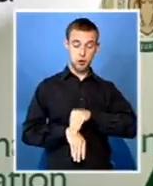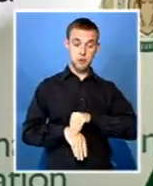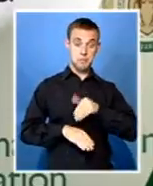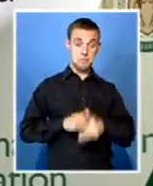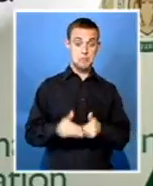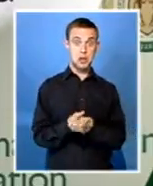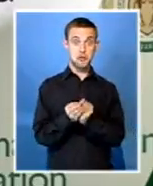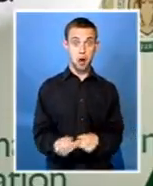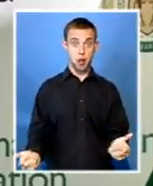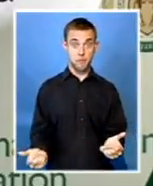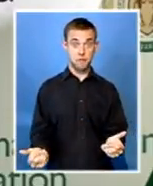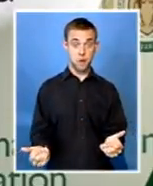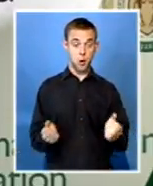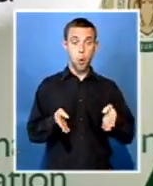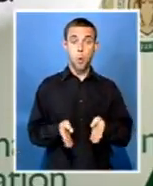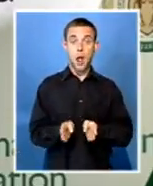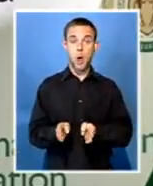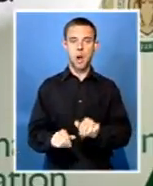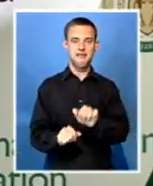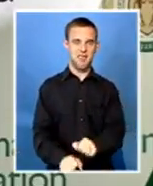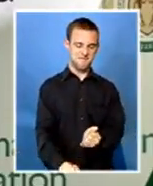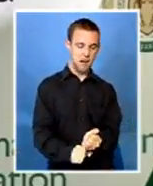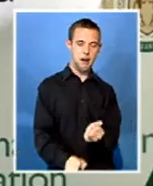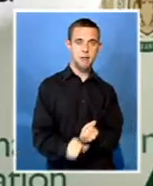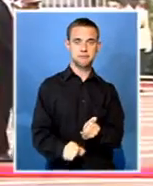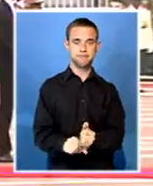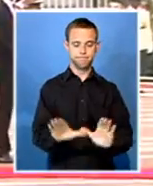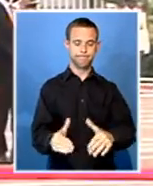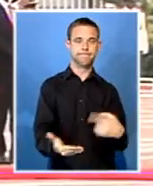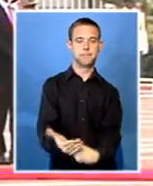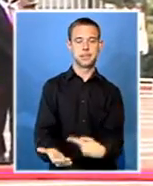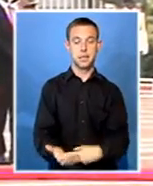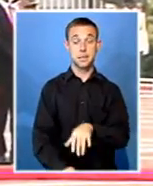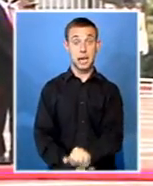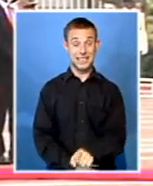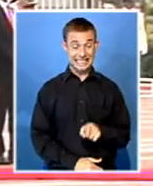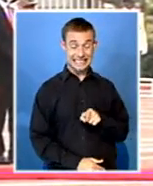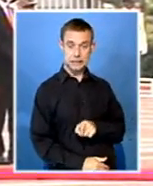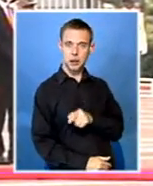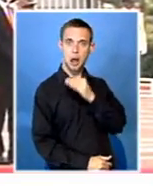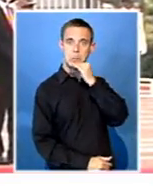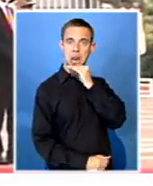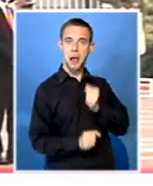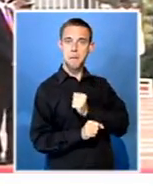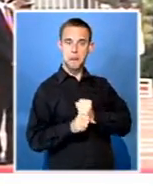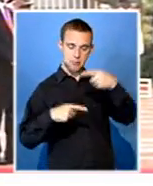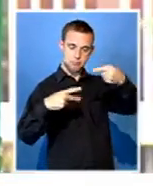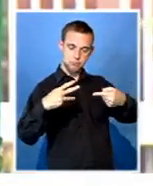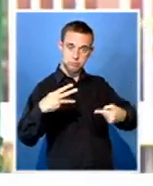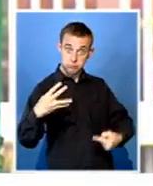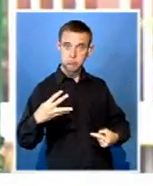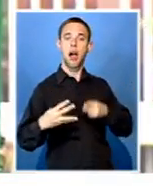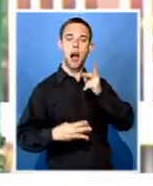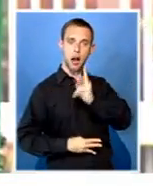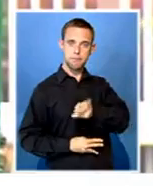measures that need to be taken can very quickly be taken. These issues will again be addressed when President